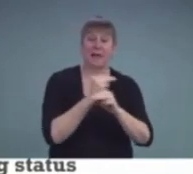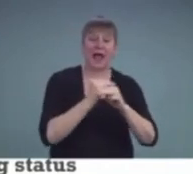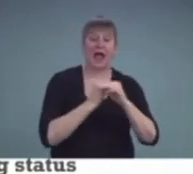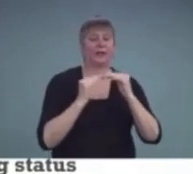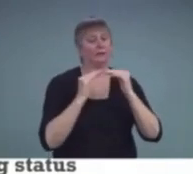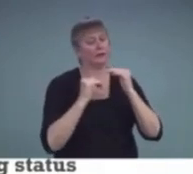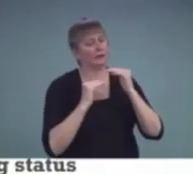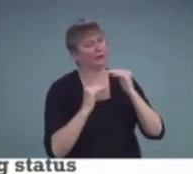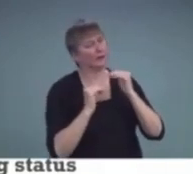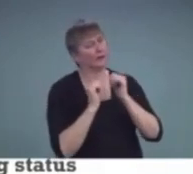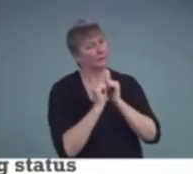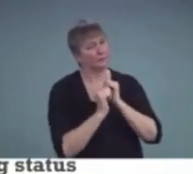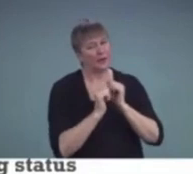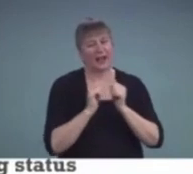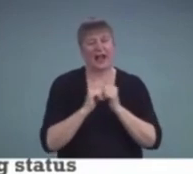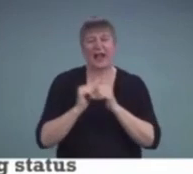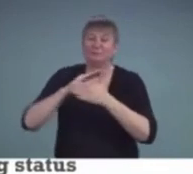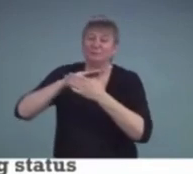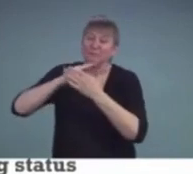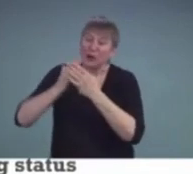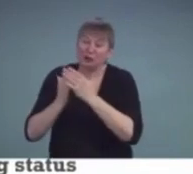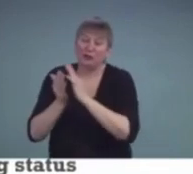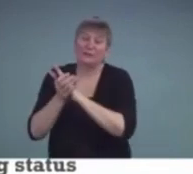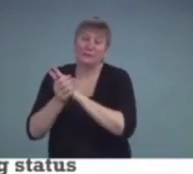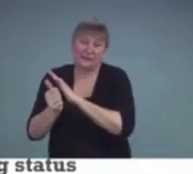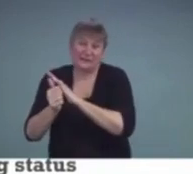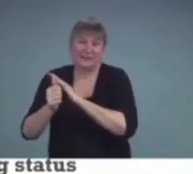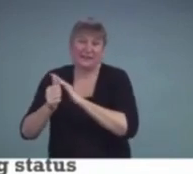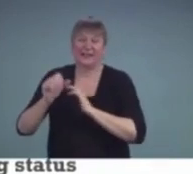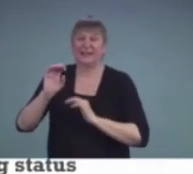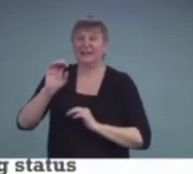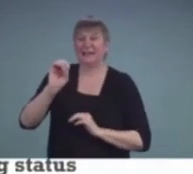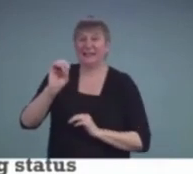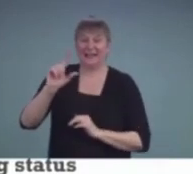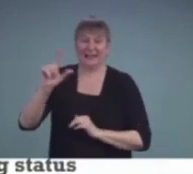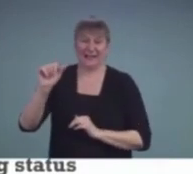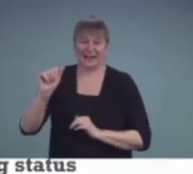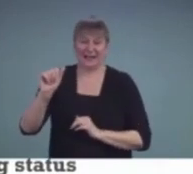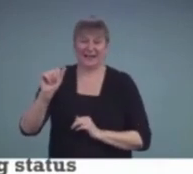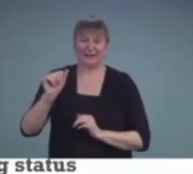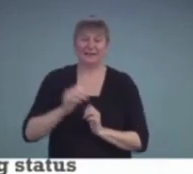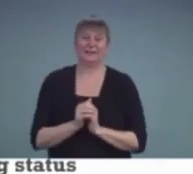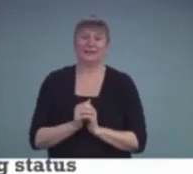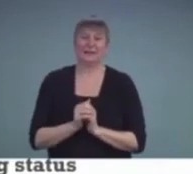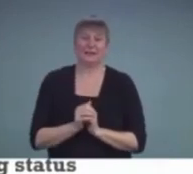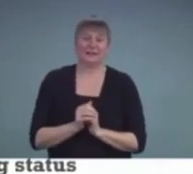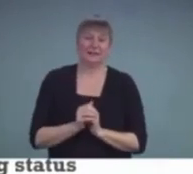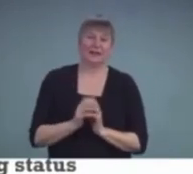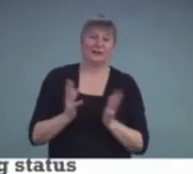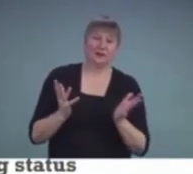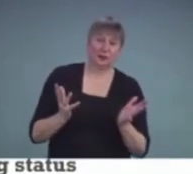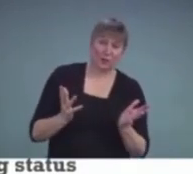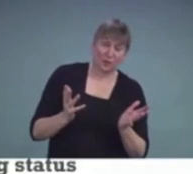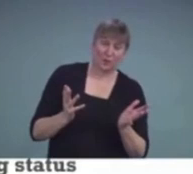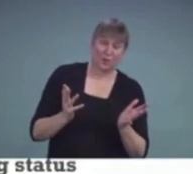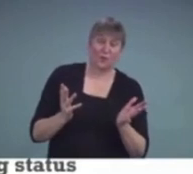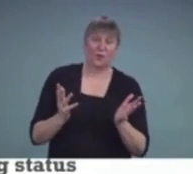English language arts. So, even though he was staffed out, there's still some questions about